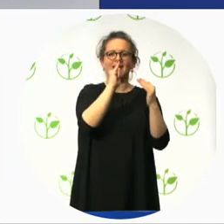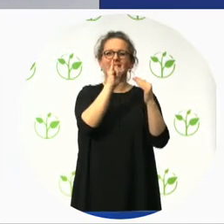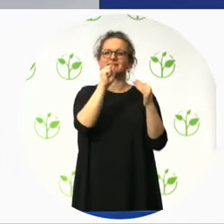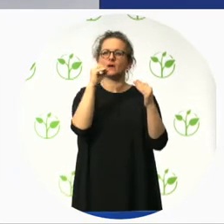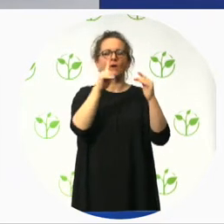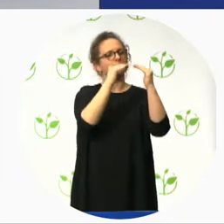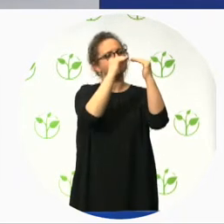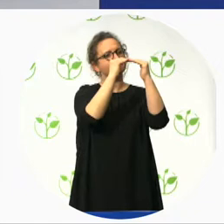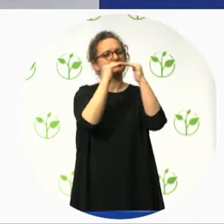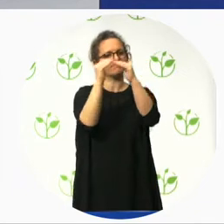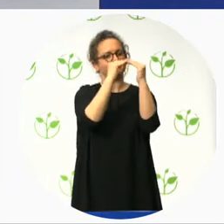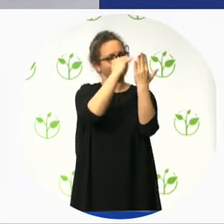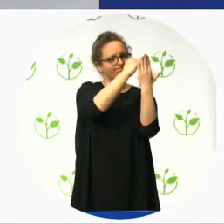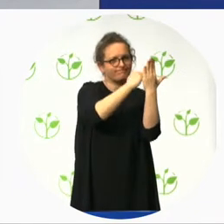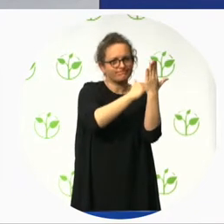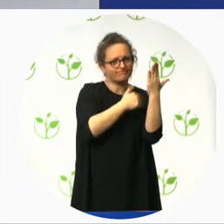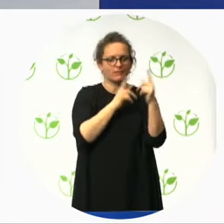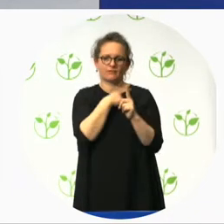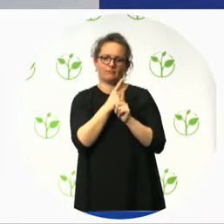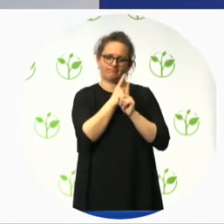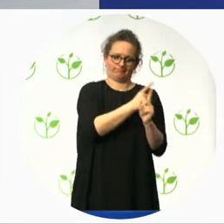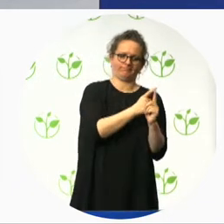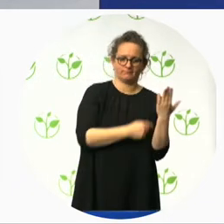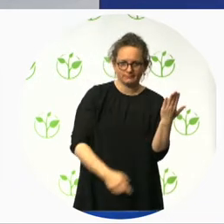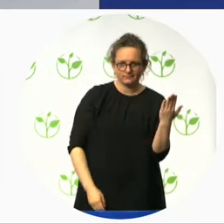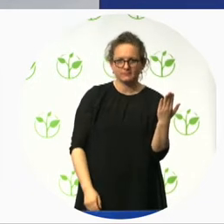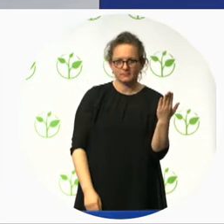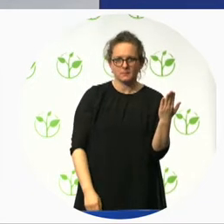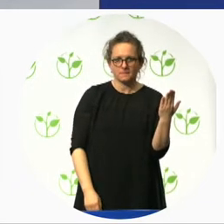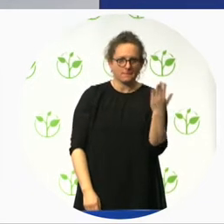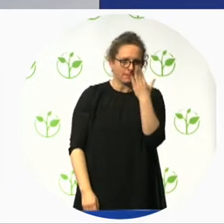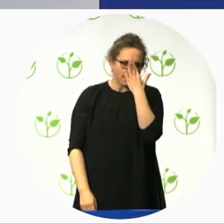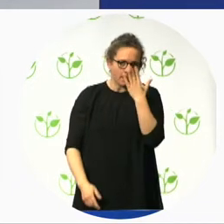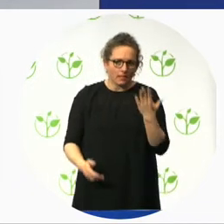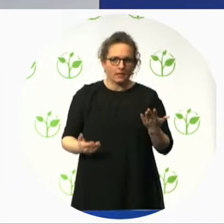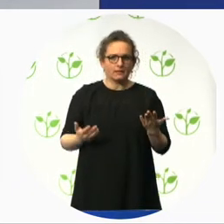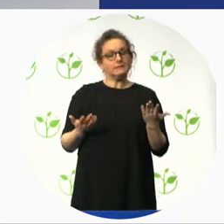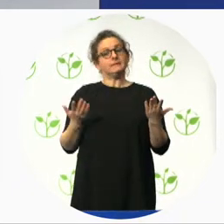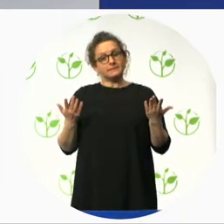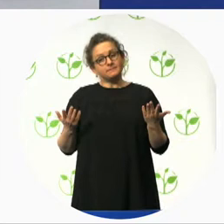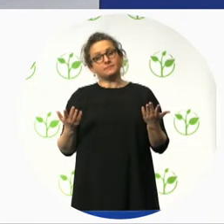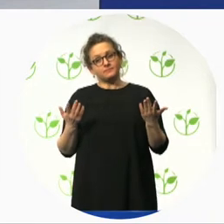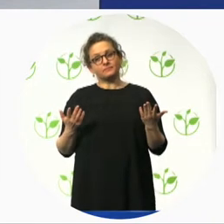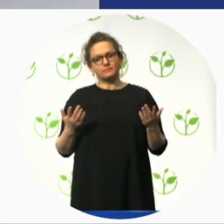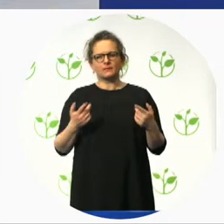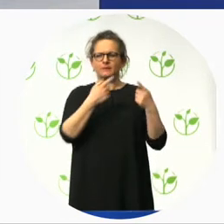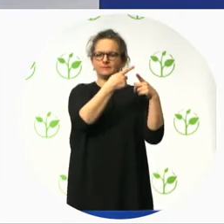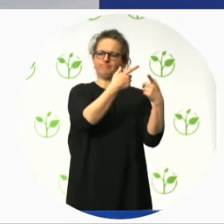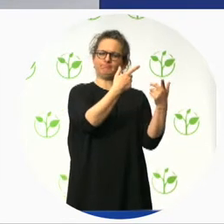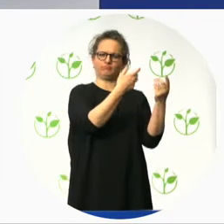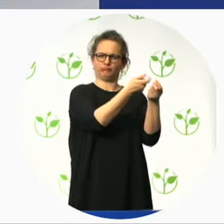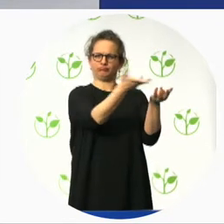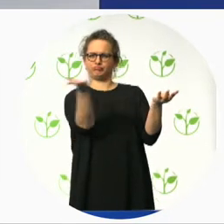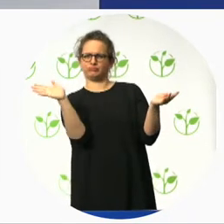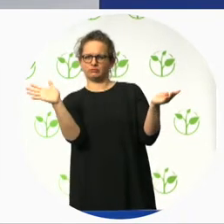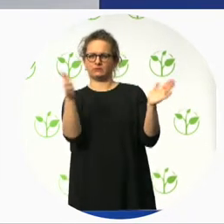So all of those legislations and codes Gates uses regularly as we carry out our project work and